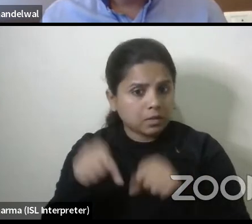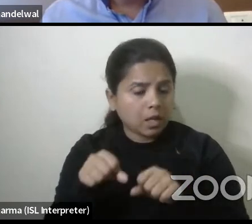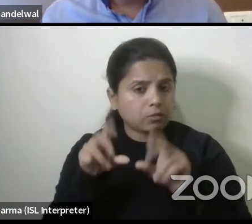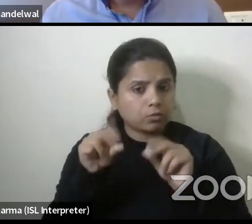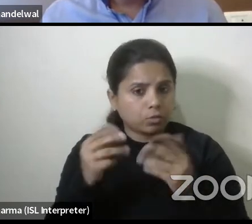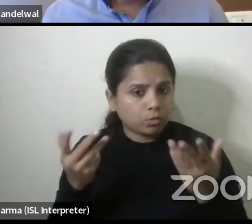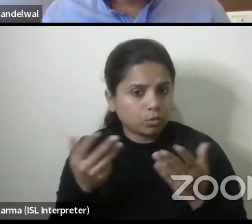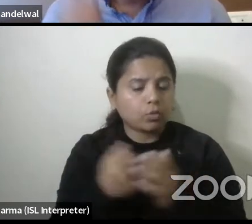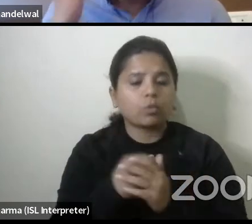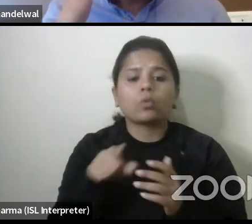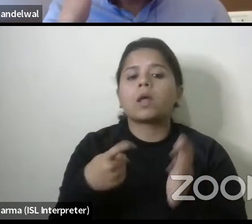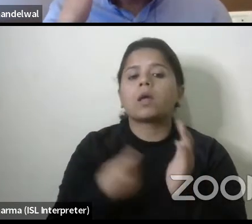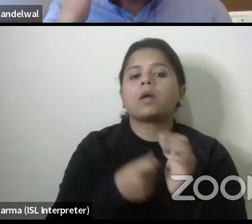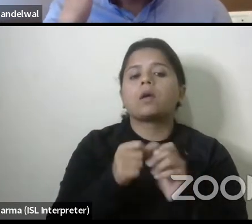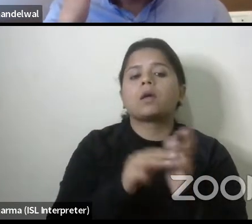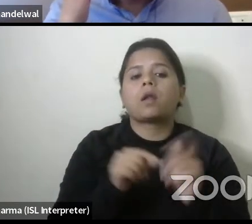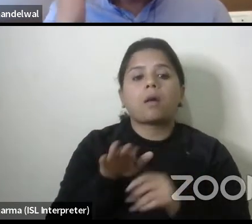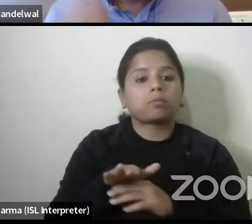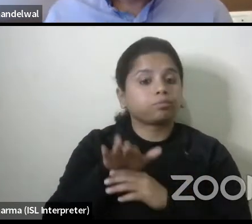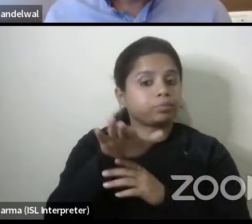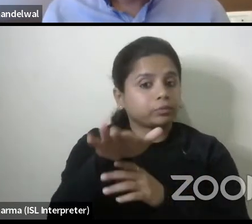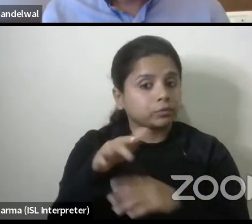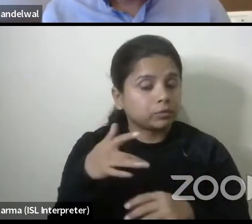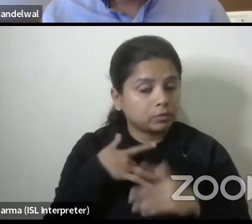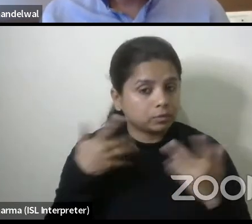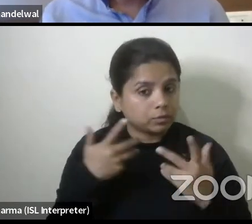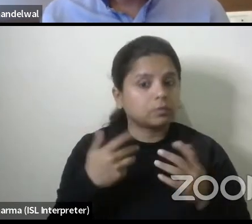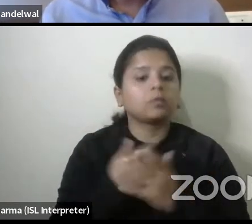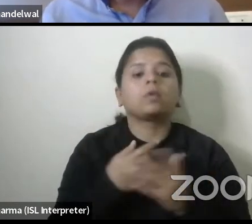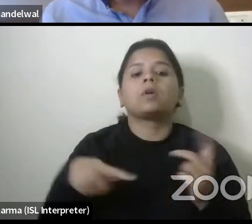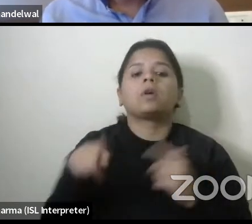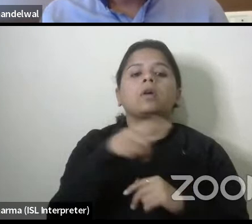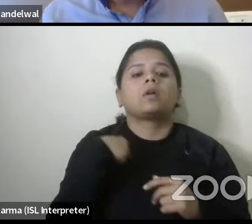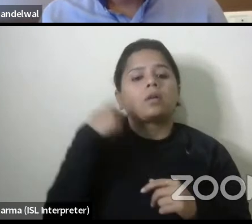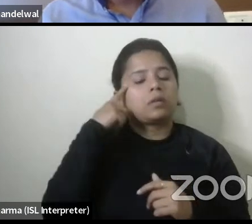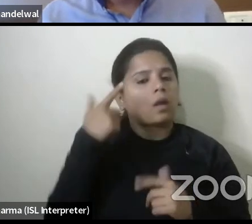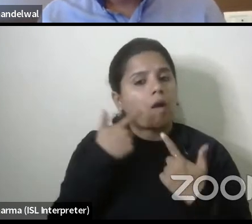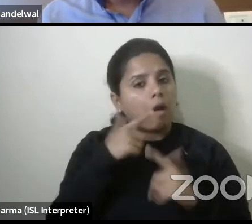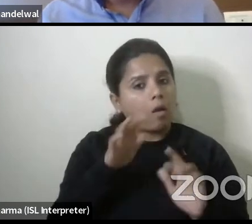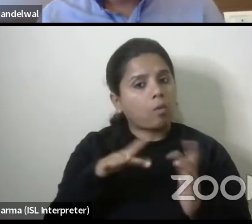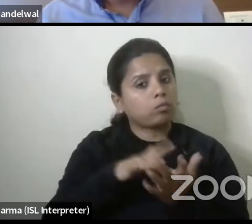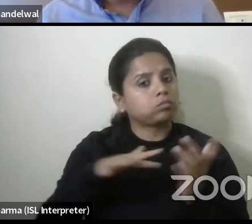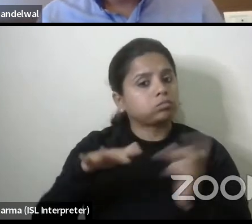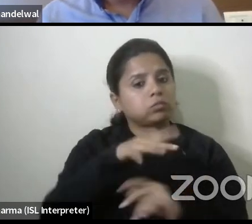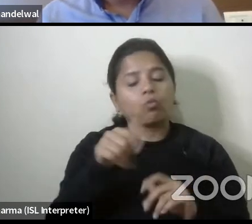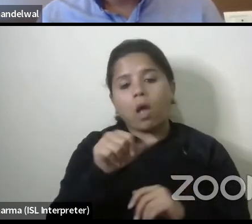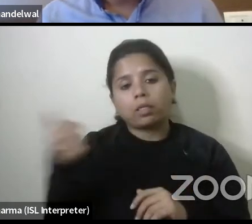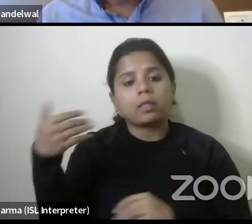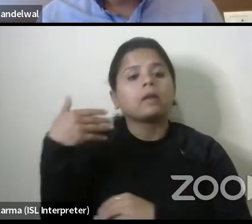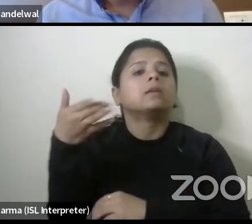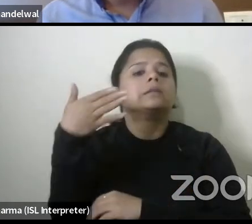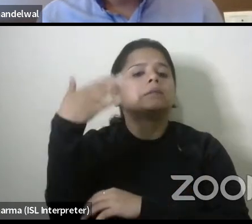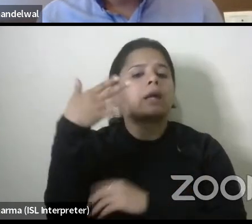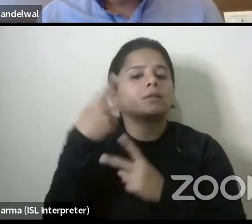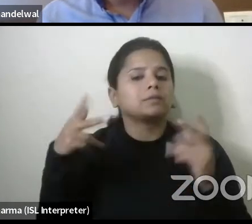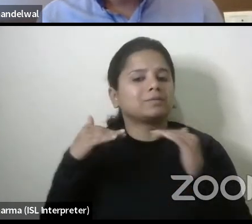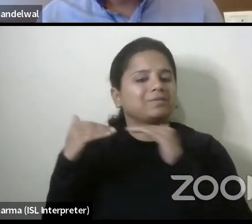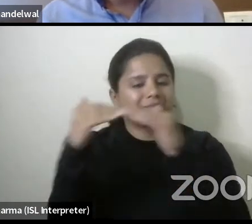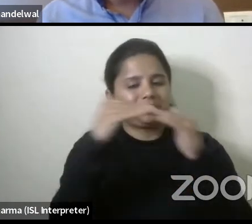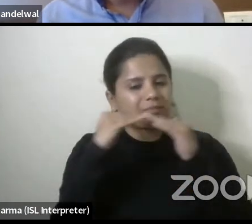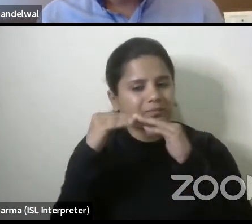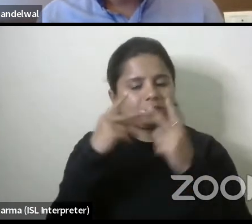whether the ramps which have been considered there are up to the uh allowed gradient or the standard standard gradient or not so